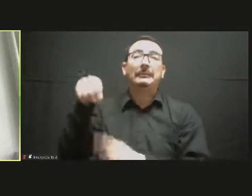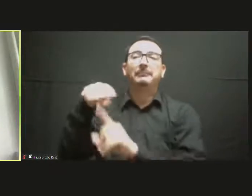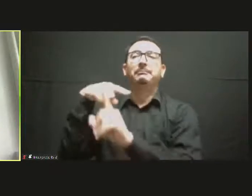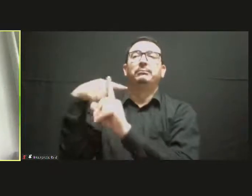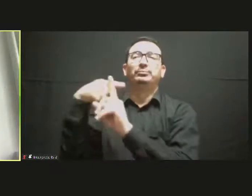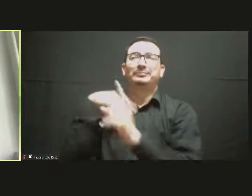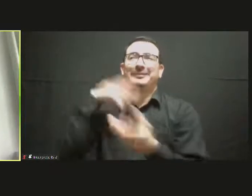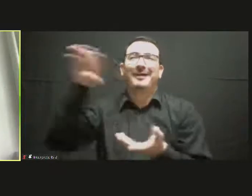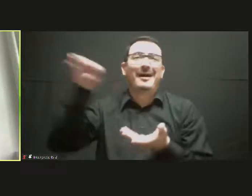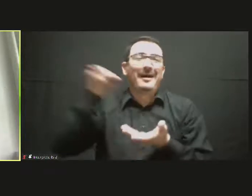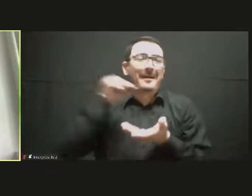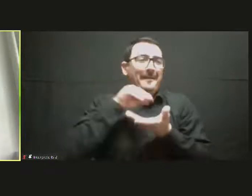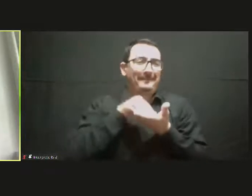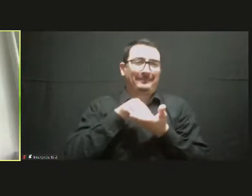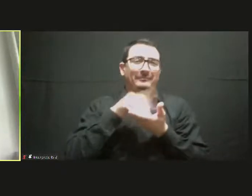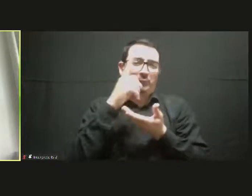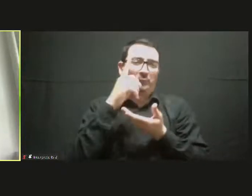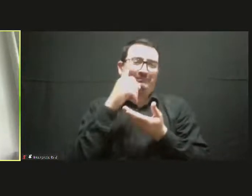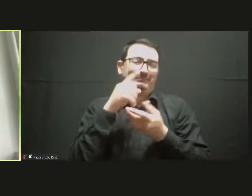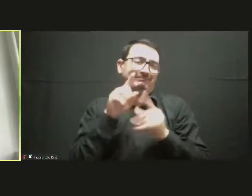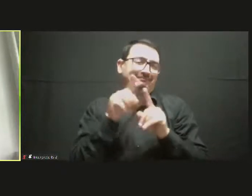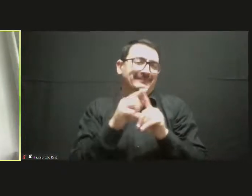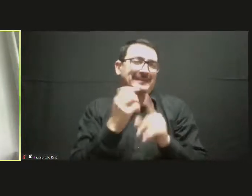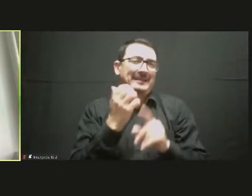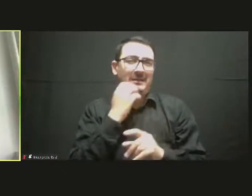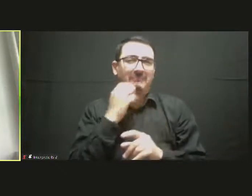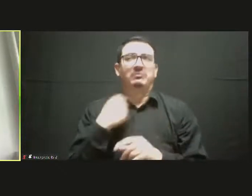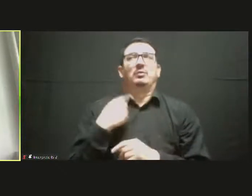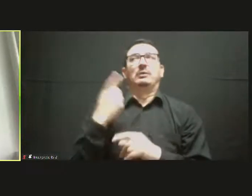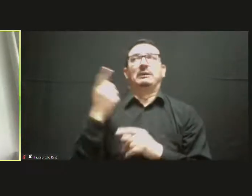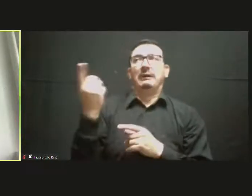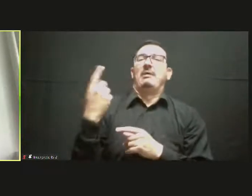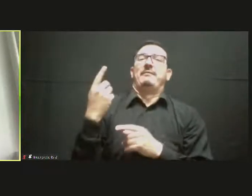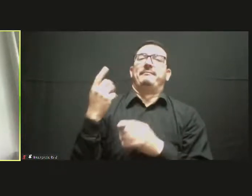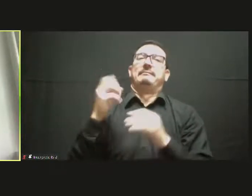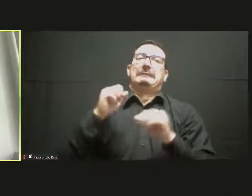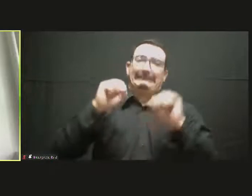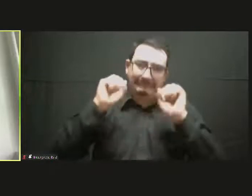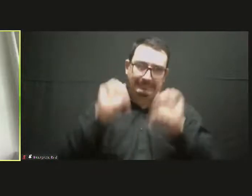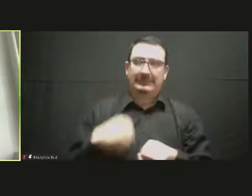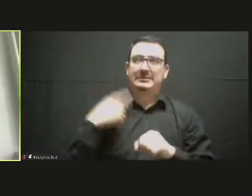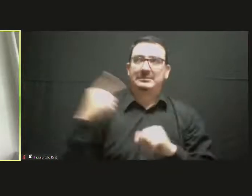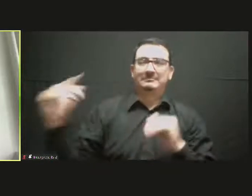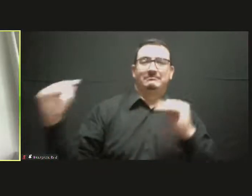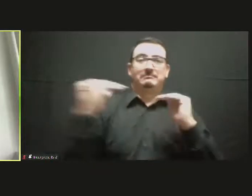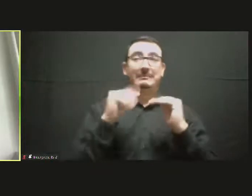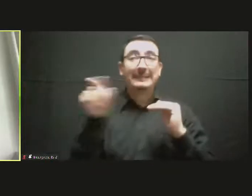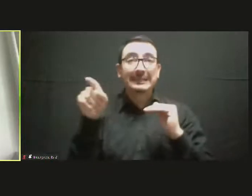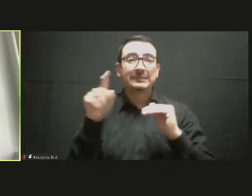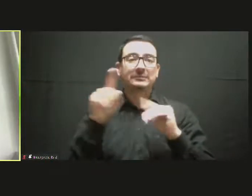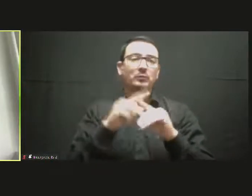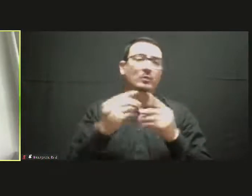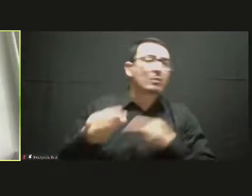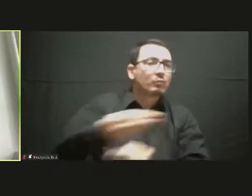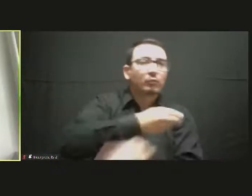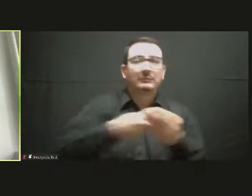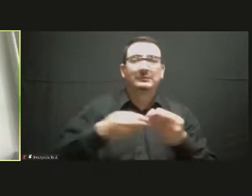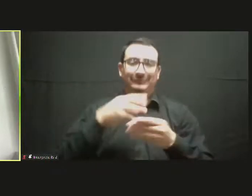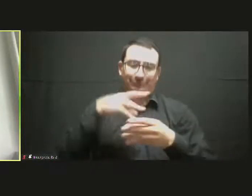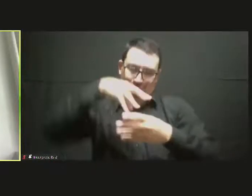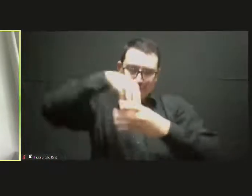fair labor standards, fair wages in the creative industries. So I would also like to call for